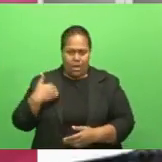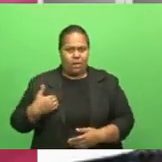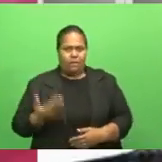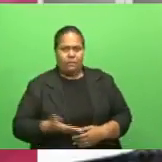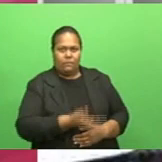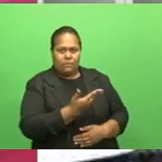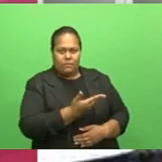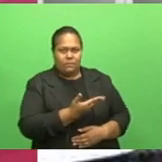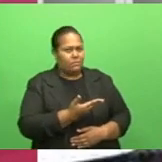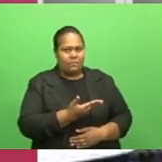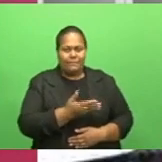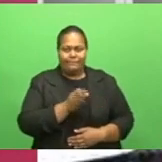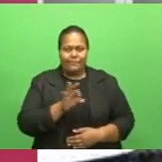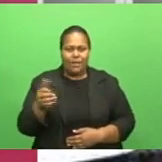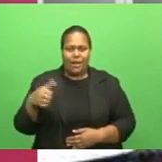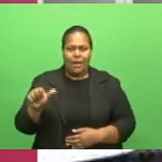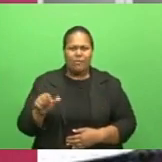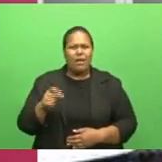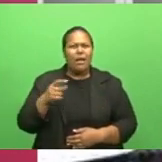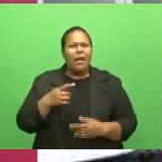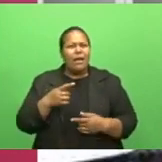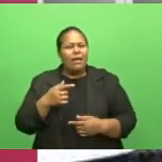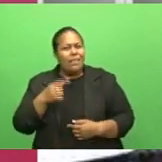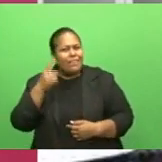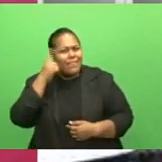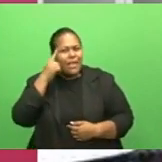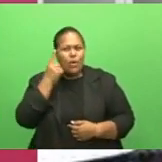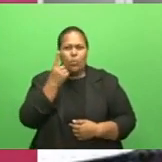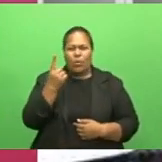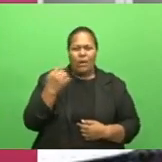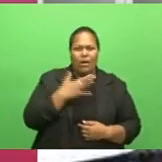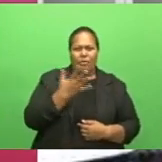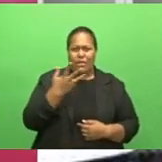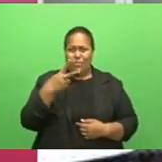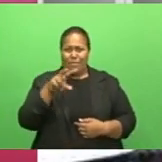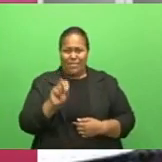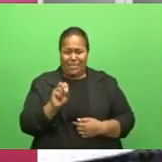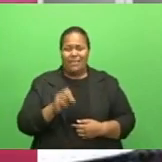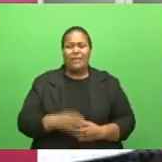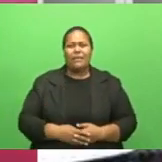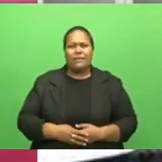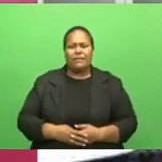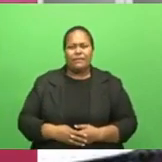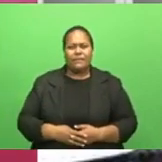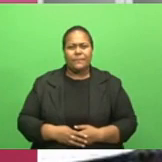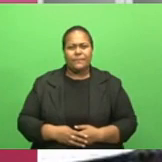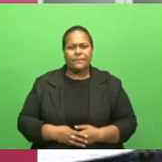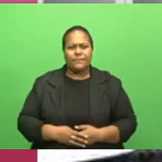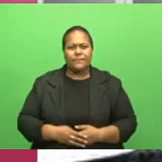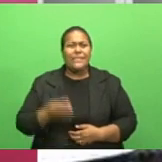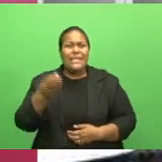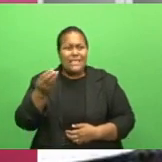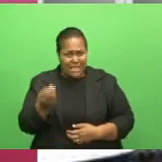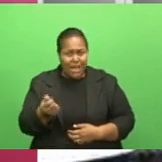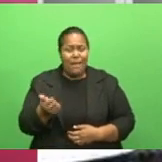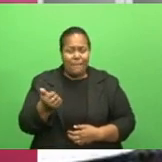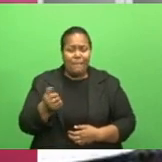it's around 120 at the moment because for a few, for some that we have